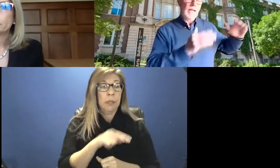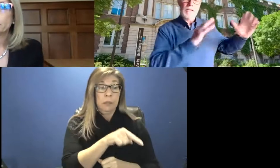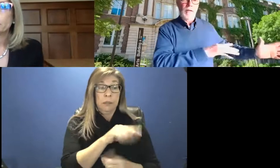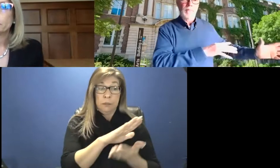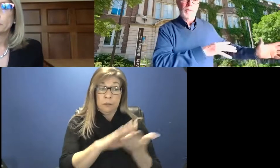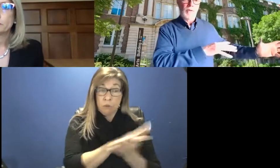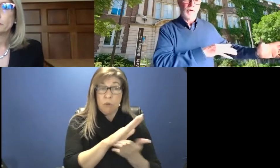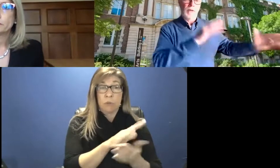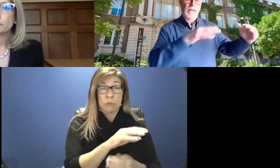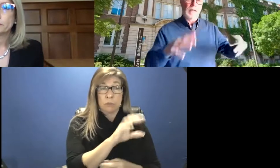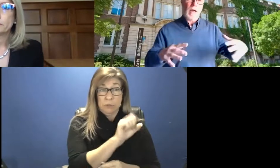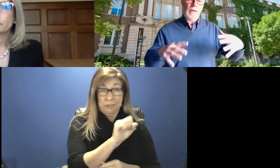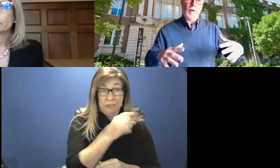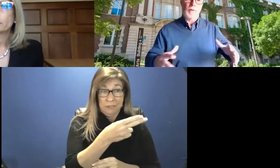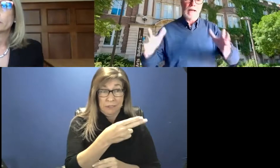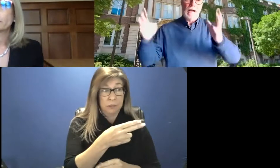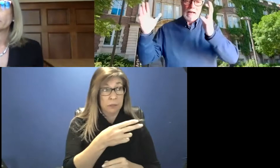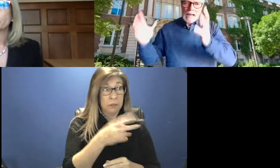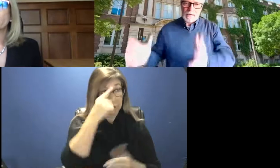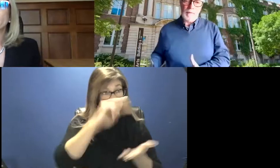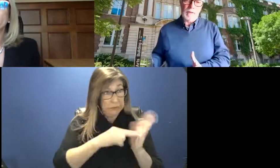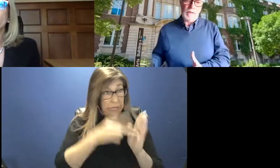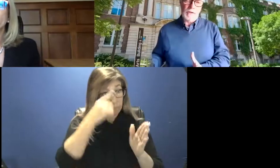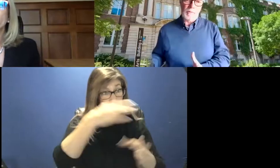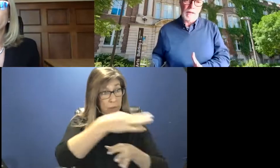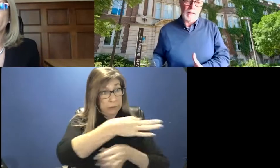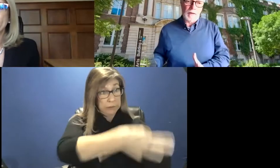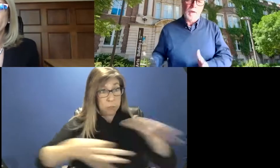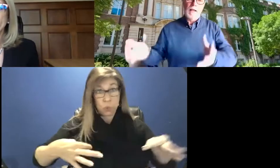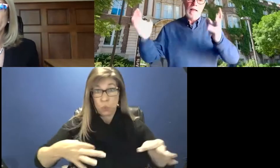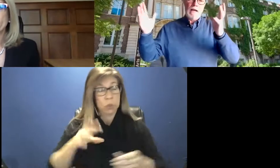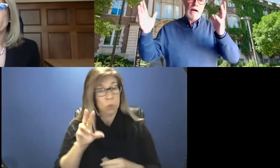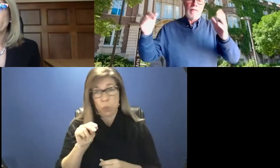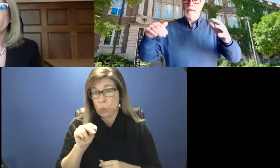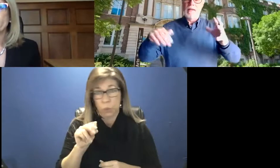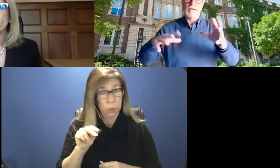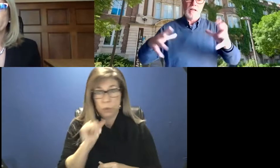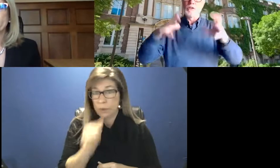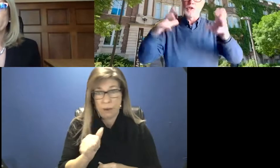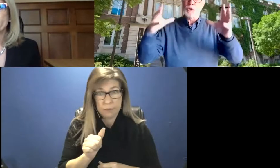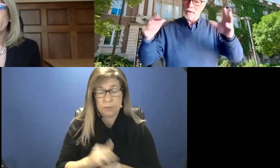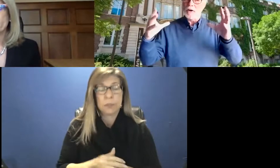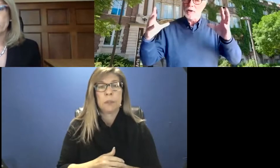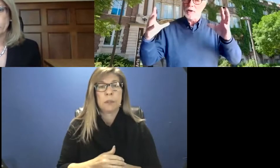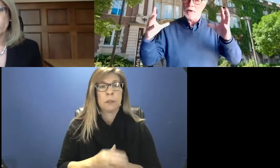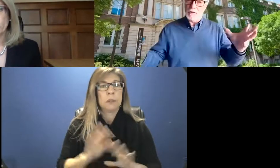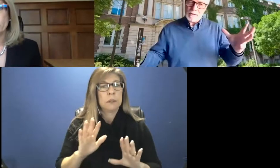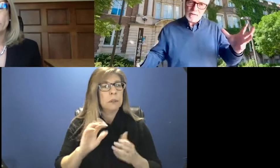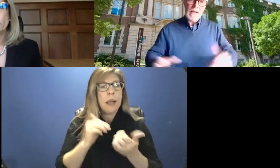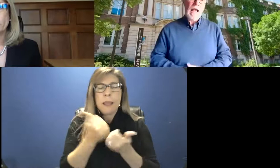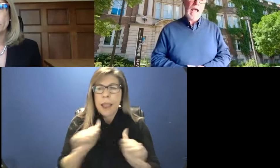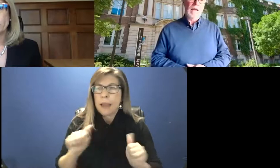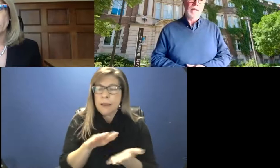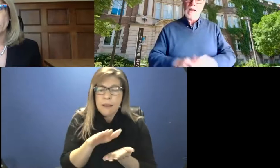not a substitute in any, any way for that academic decision making, uh, that that's enshrined in our governance